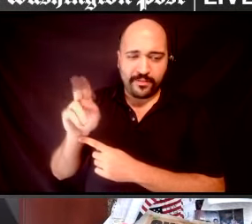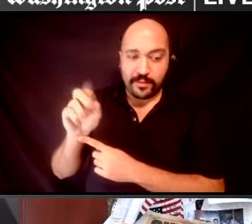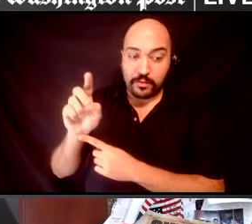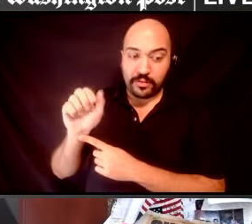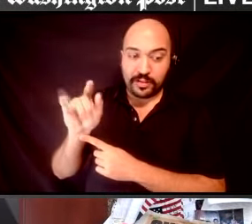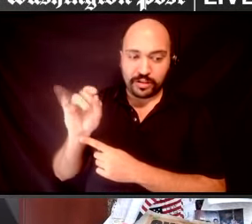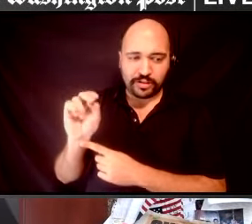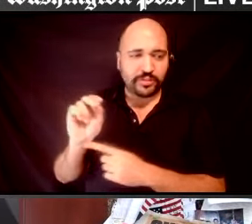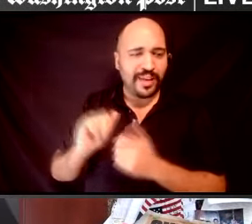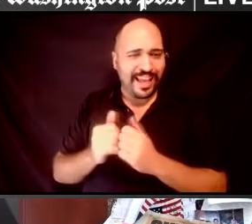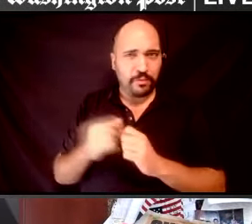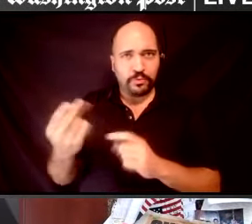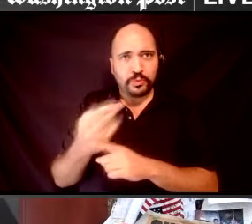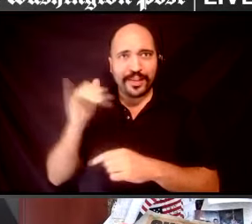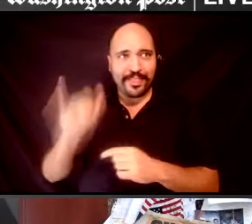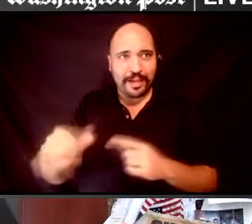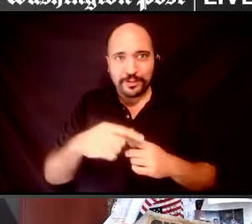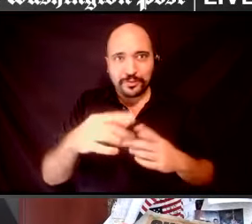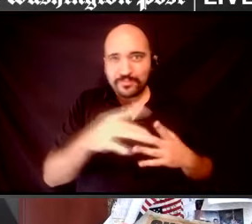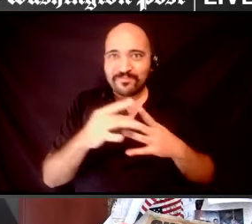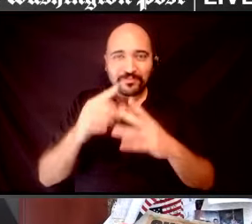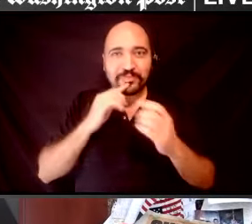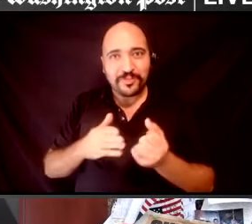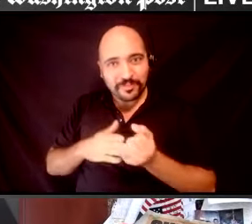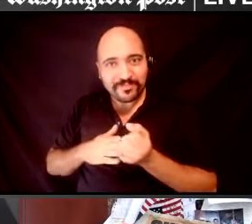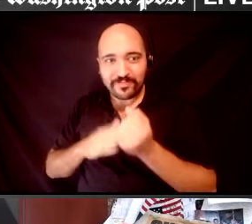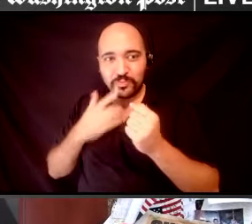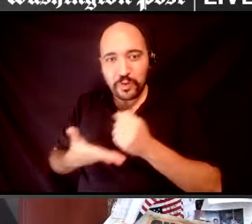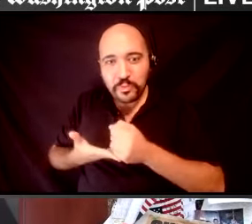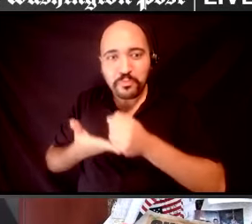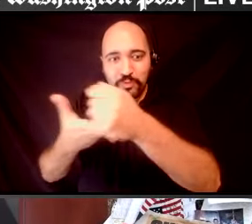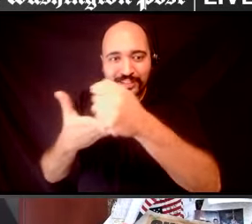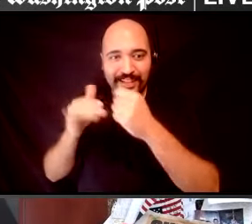tremendous narrative and storytelling tradition that you come from?